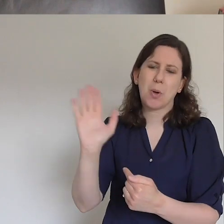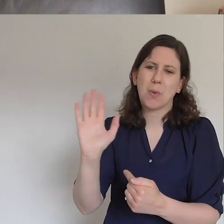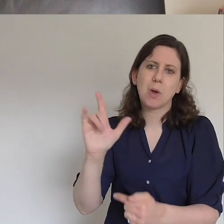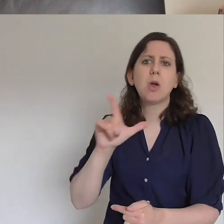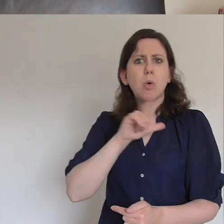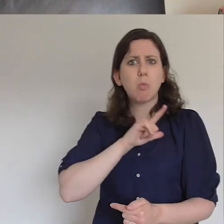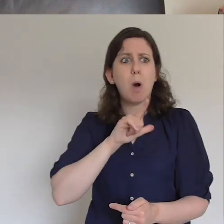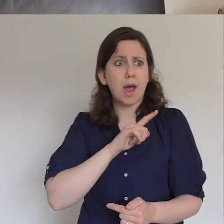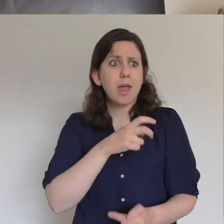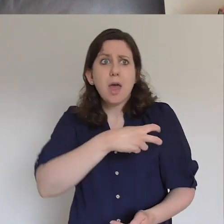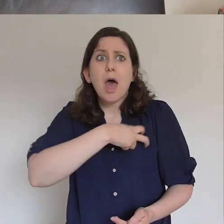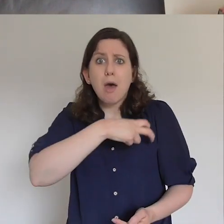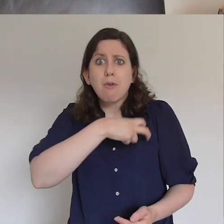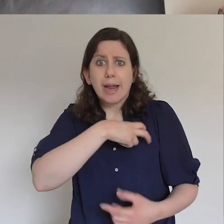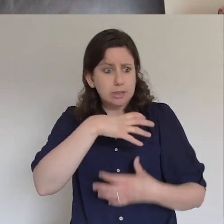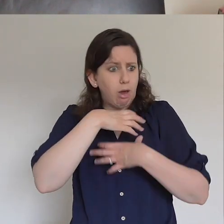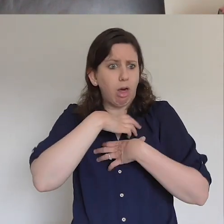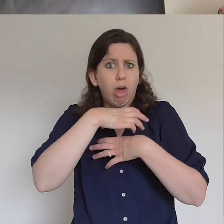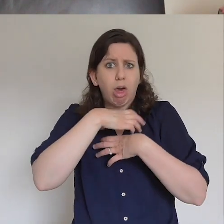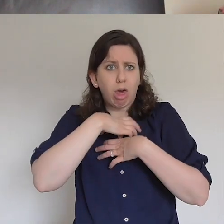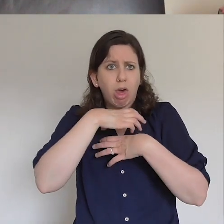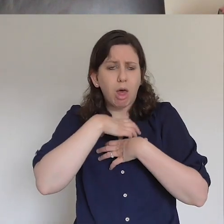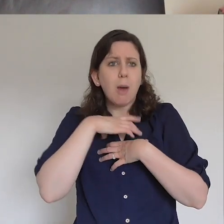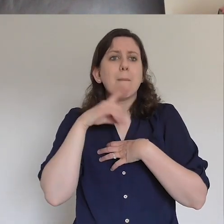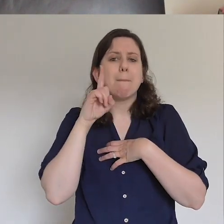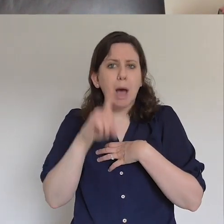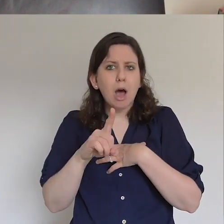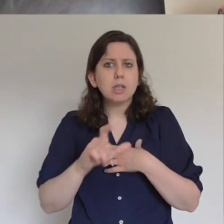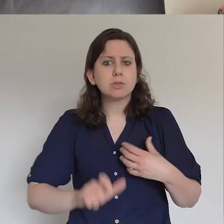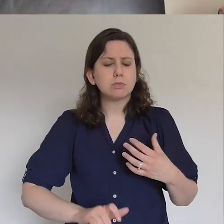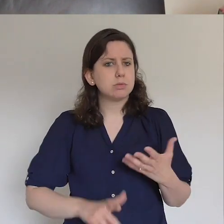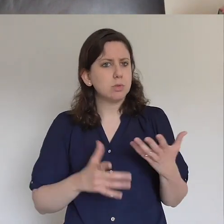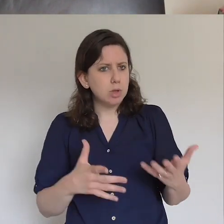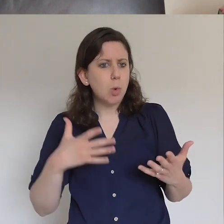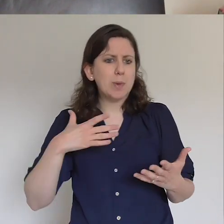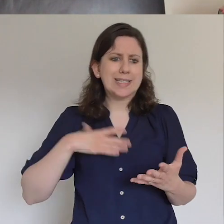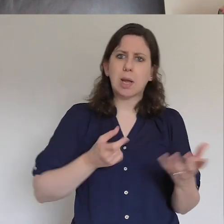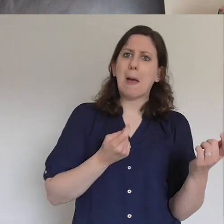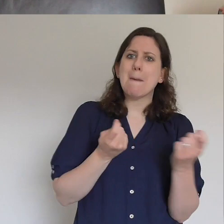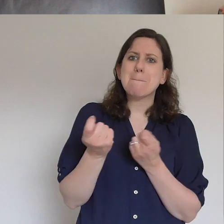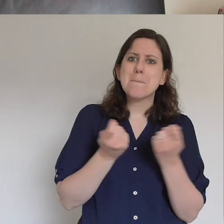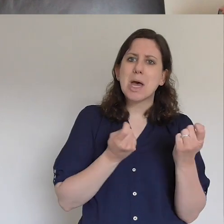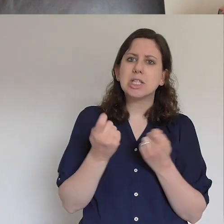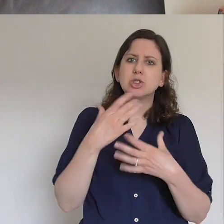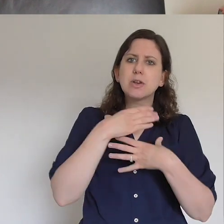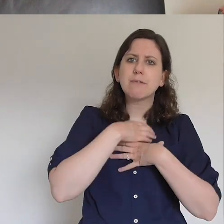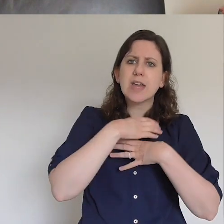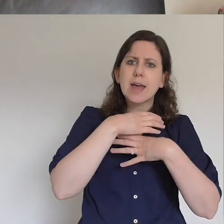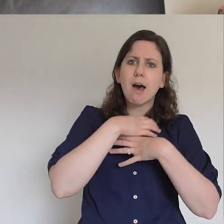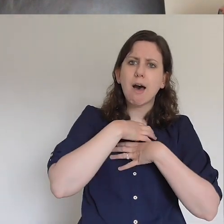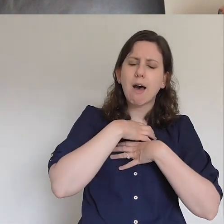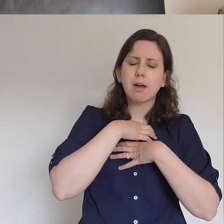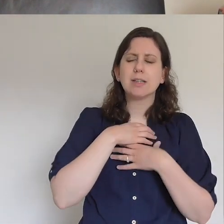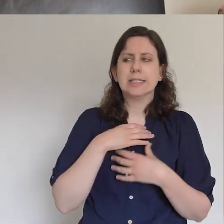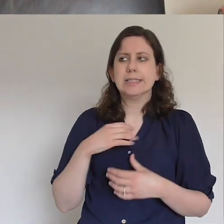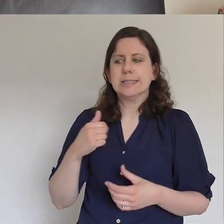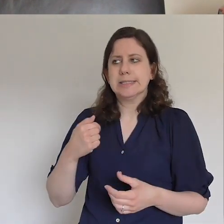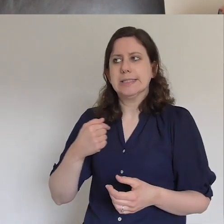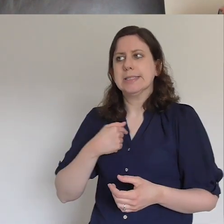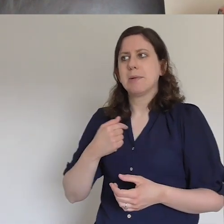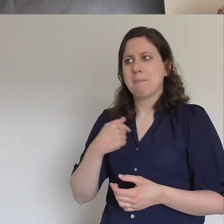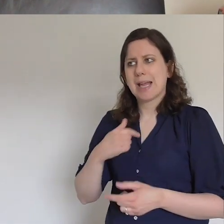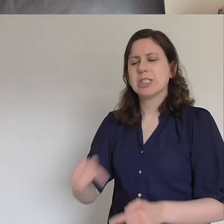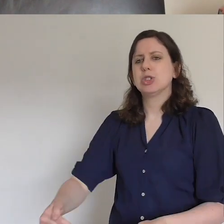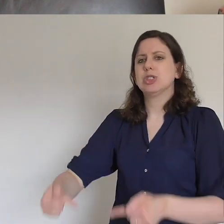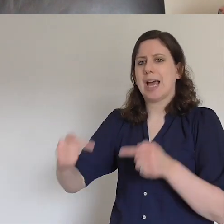But courage is not the absence of fear, it's the management of the fear. I mean, I personally feel really challenged by that because